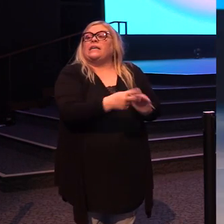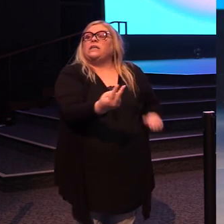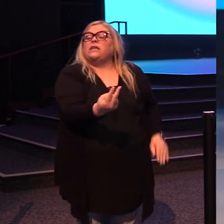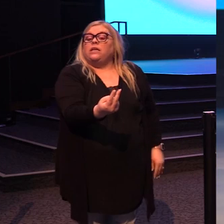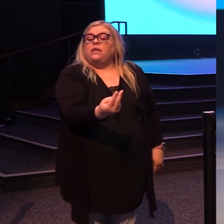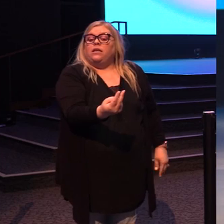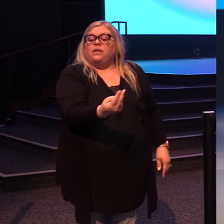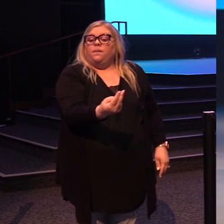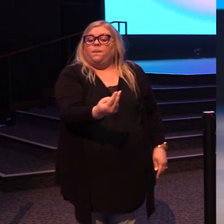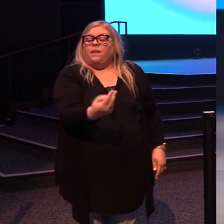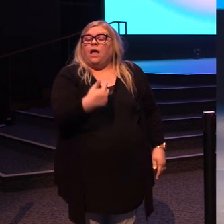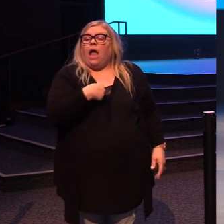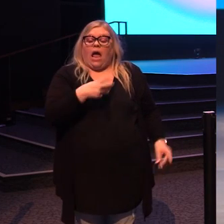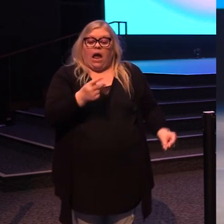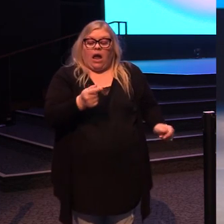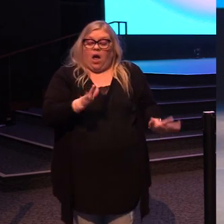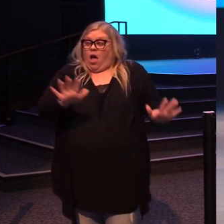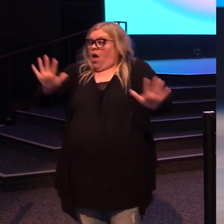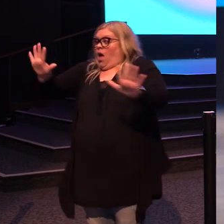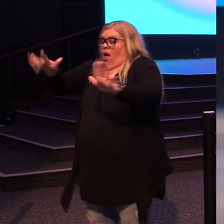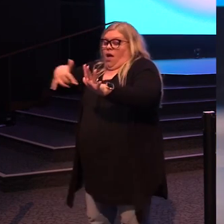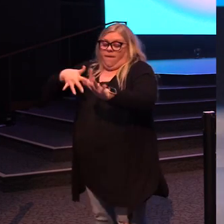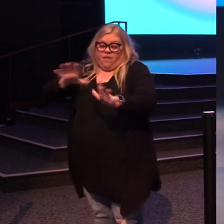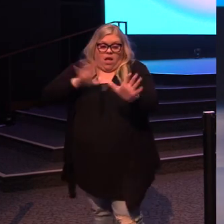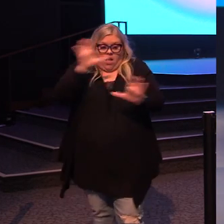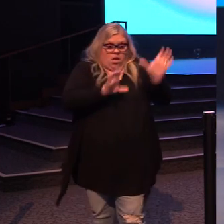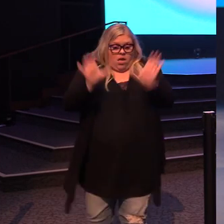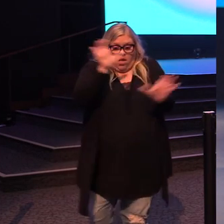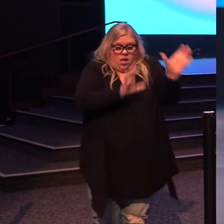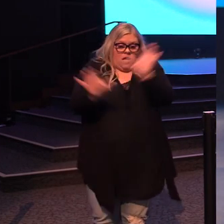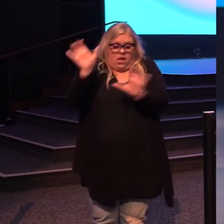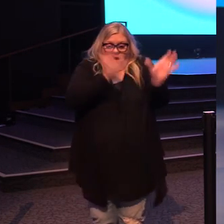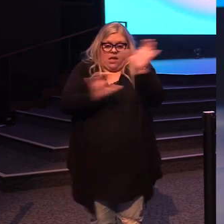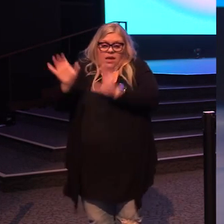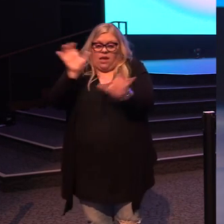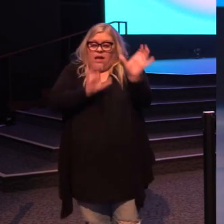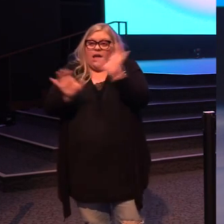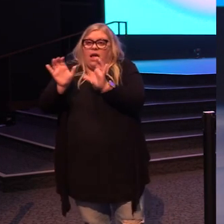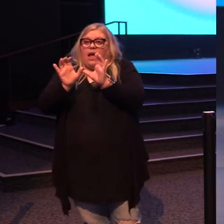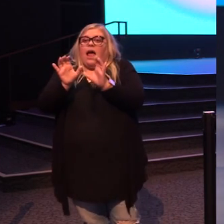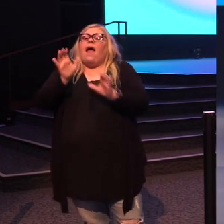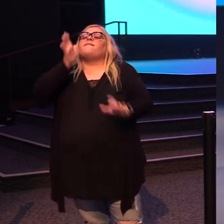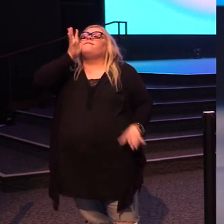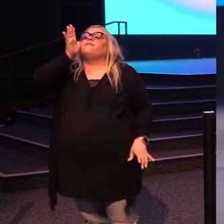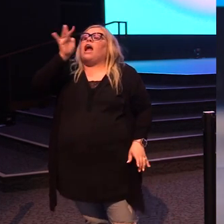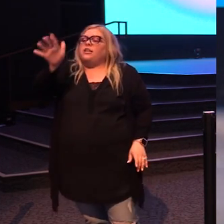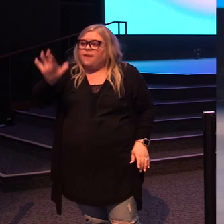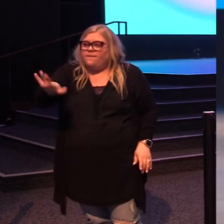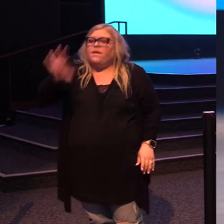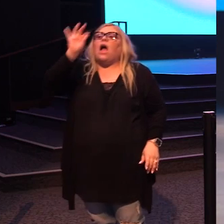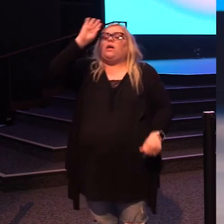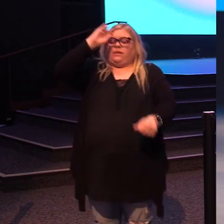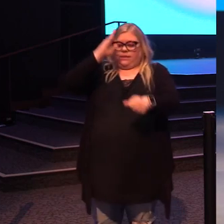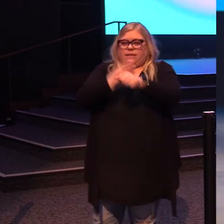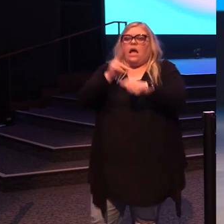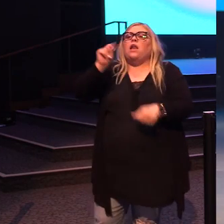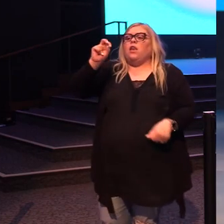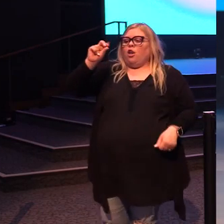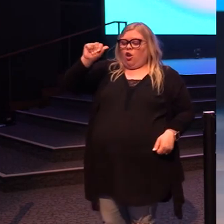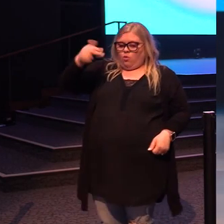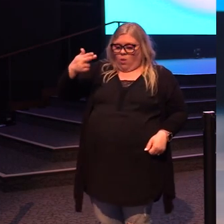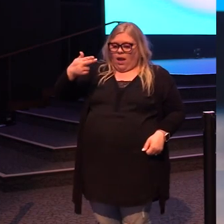And so I suddenly get back to the job of seeking, and I eventually find our son Noah